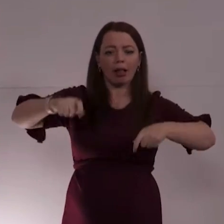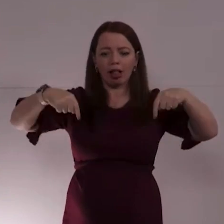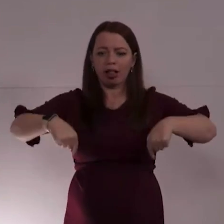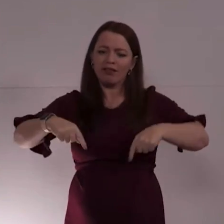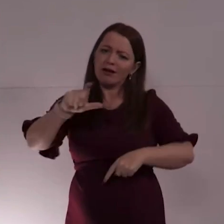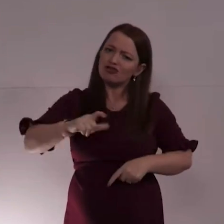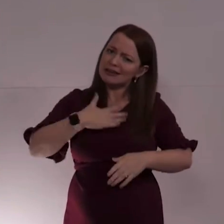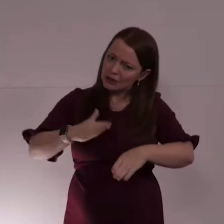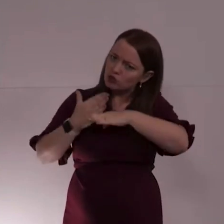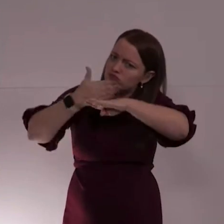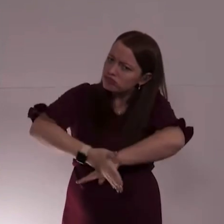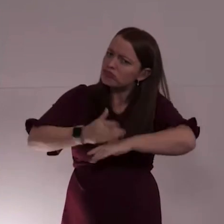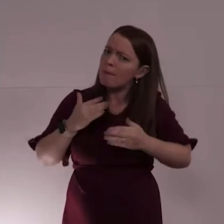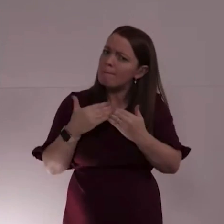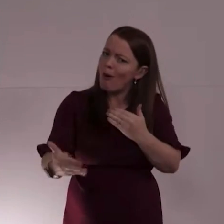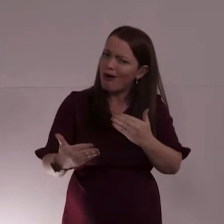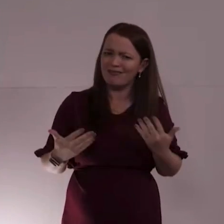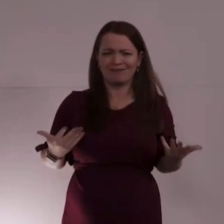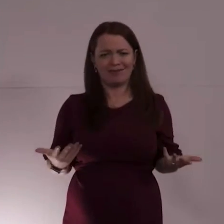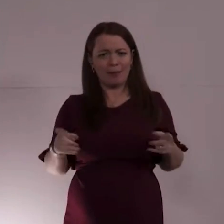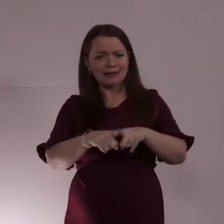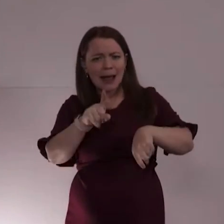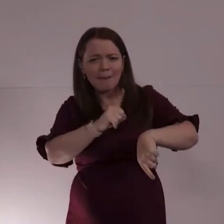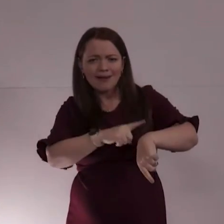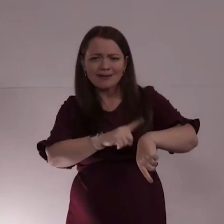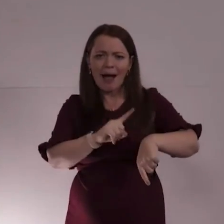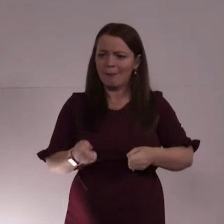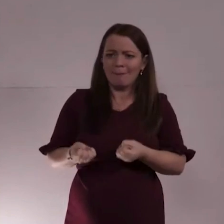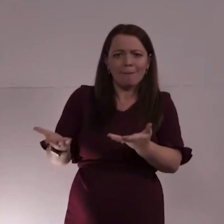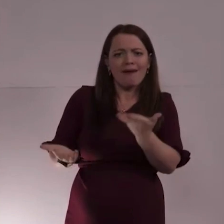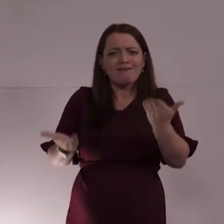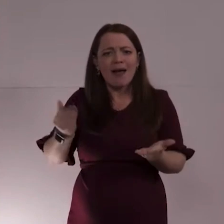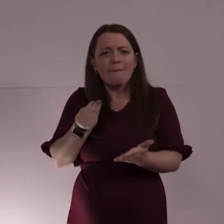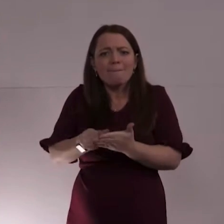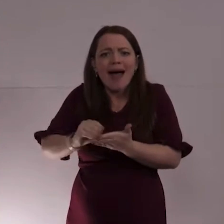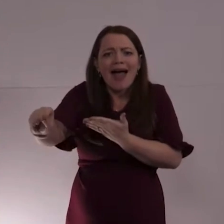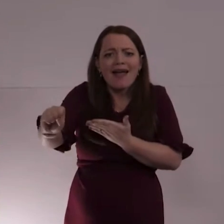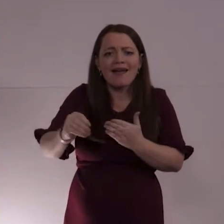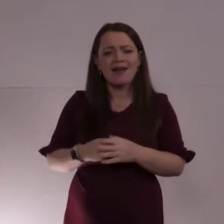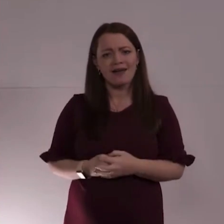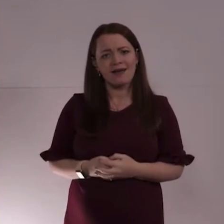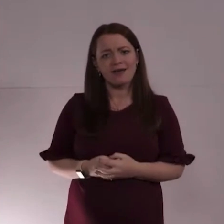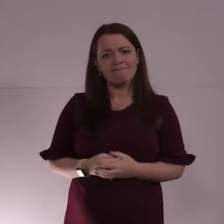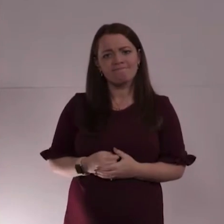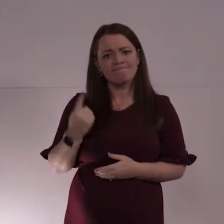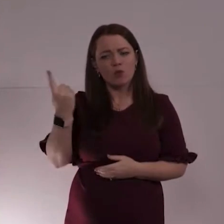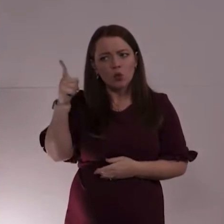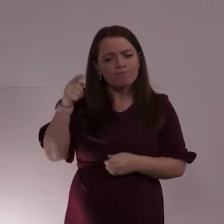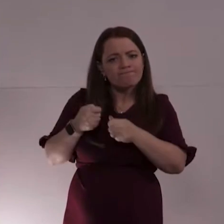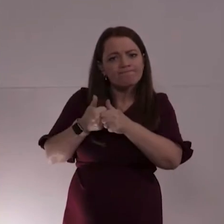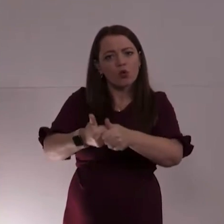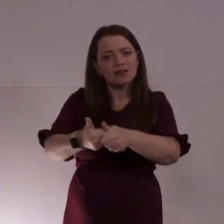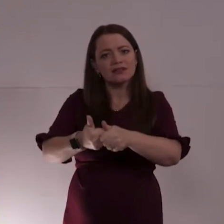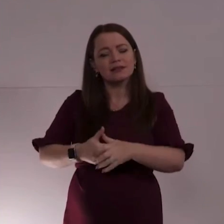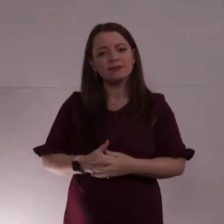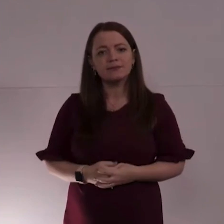need more graft. Then deprive them of the fair pay. Whose side are you on?